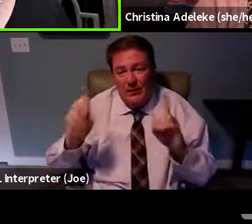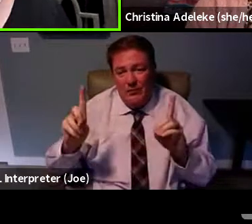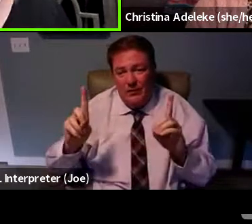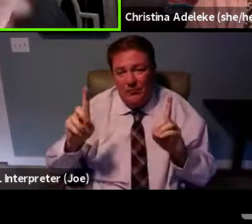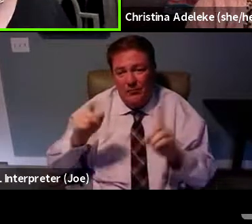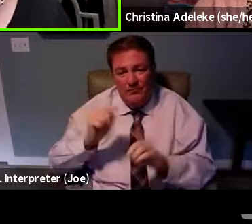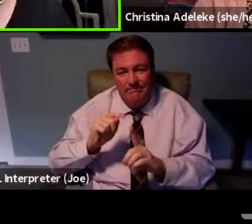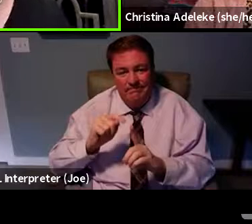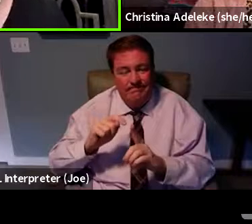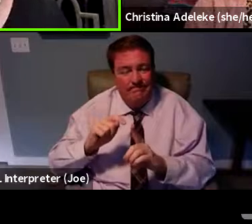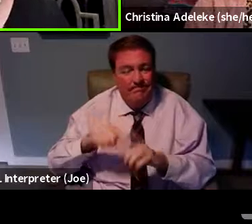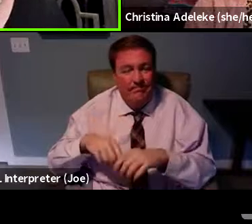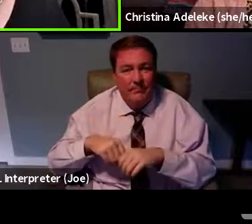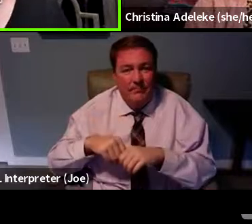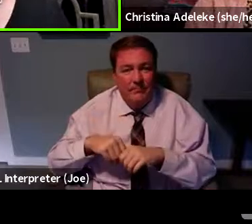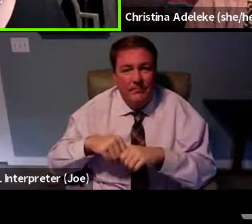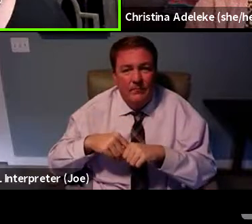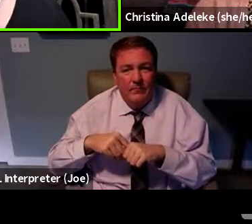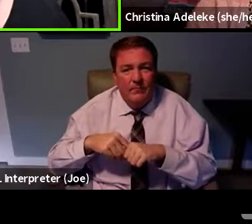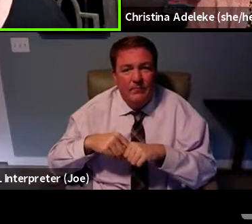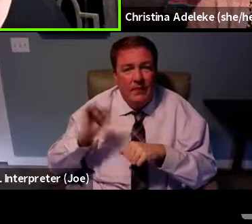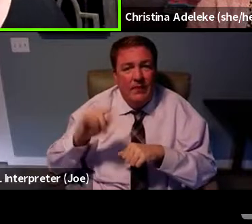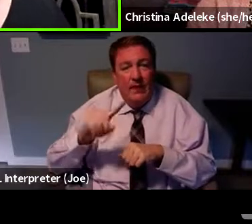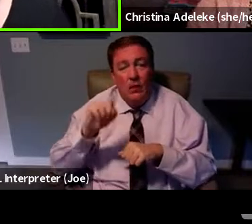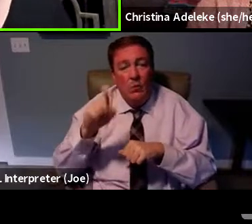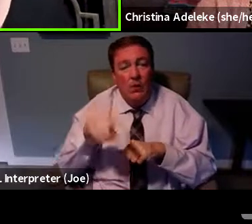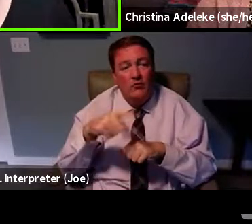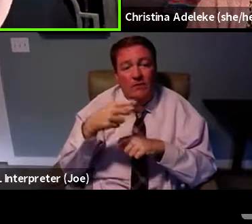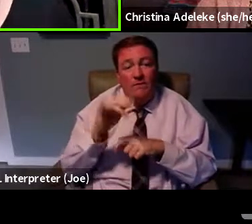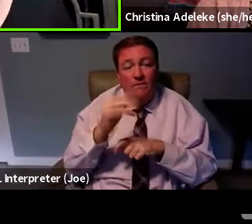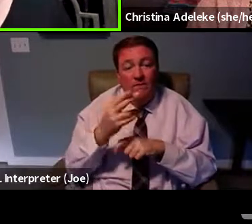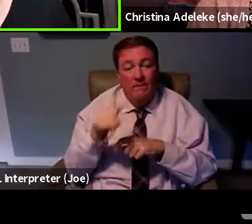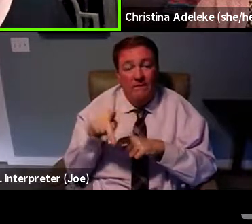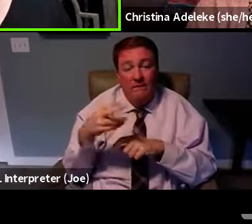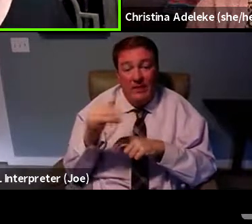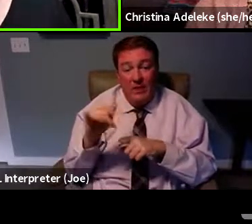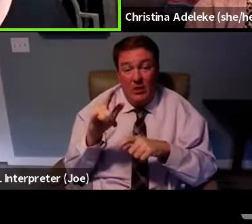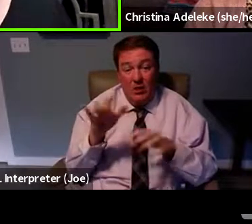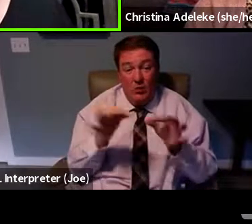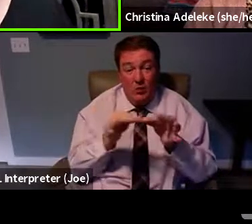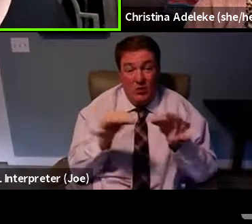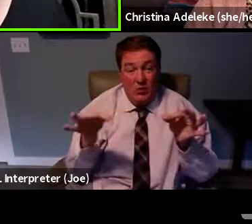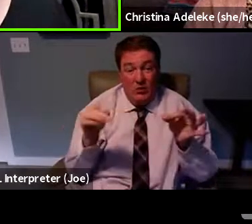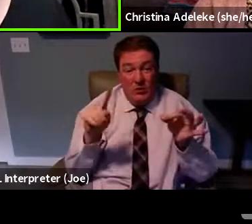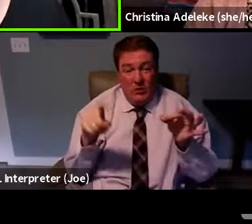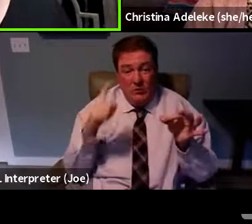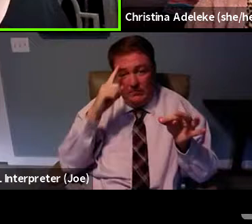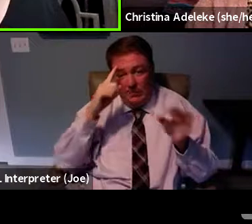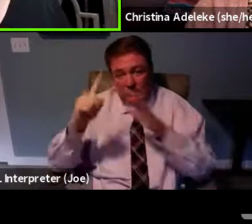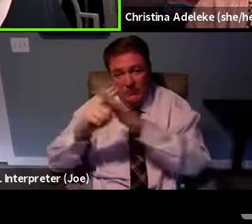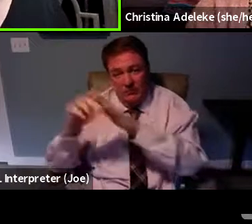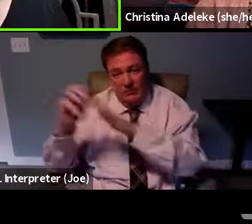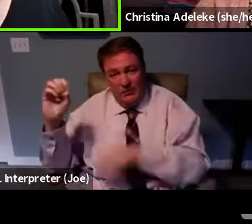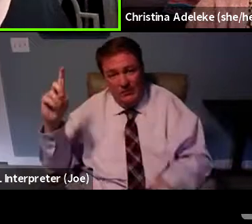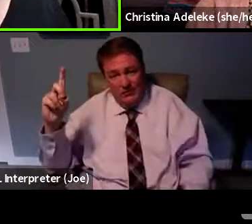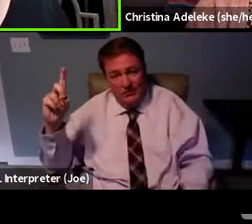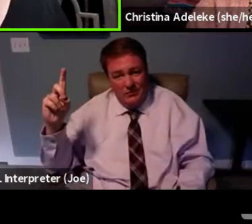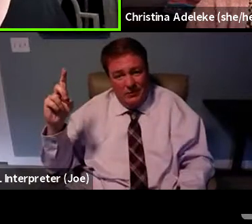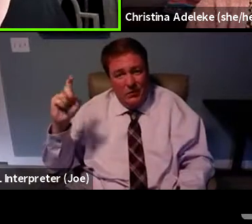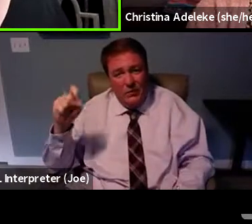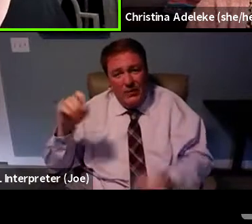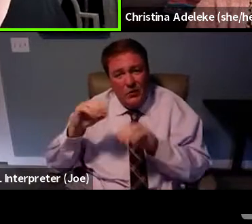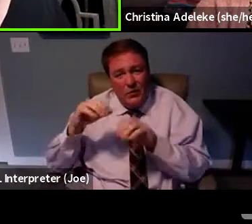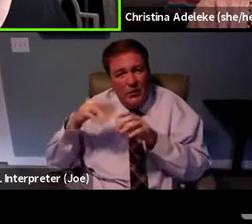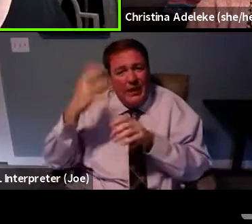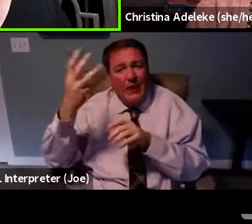as you pose the question, Phil, the first thing that came to my mind is education and really getting out there and normalizing the